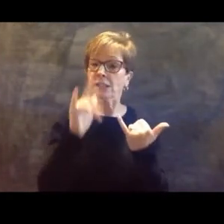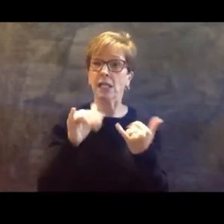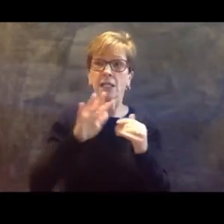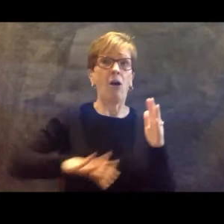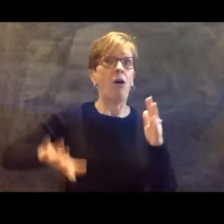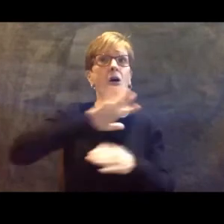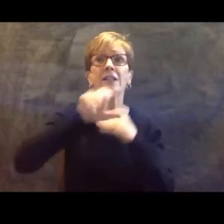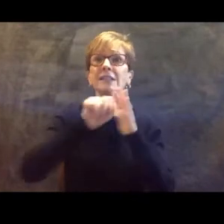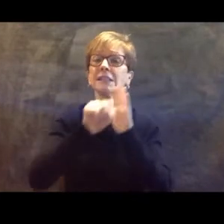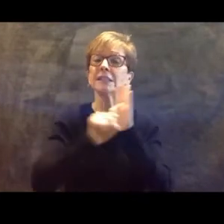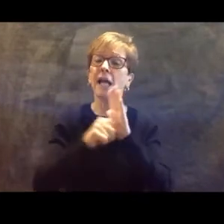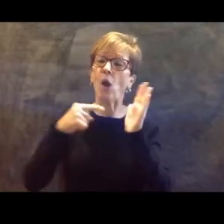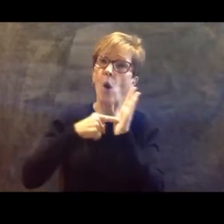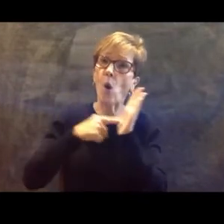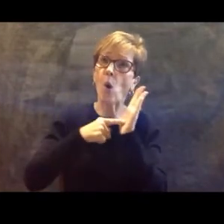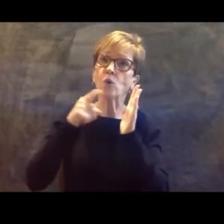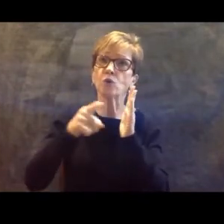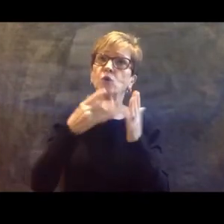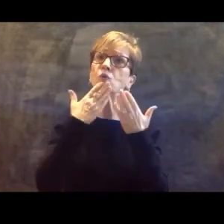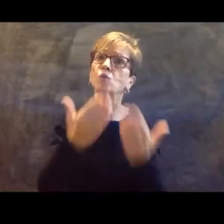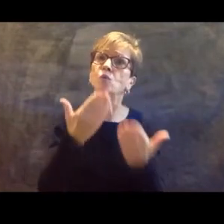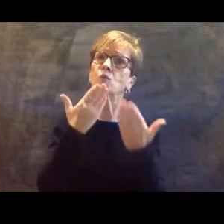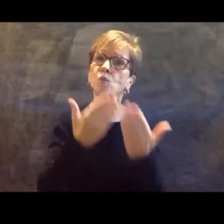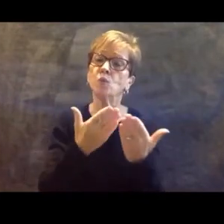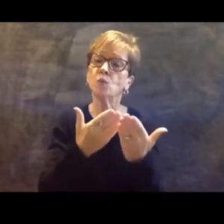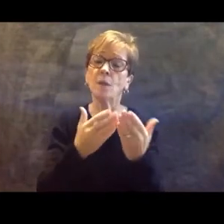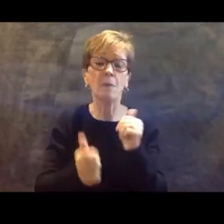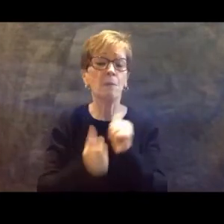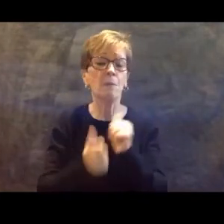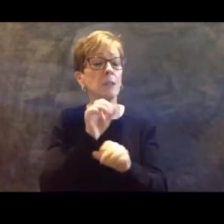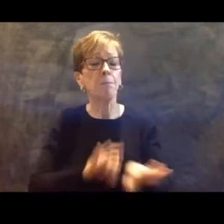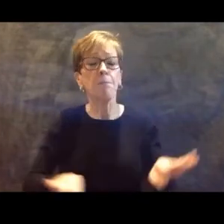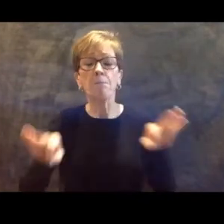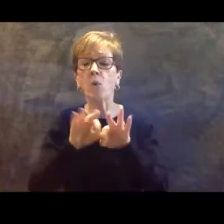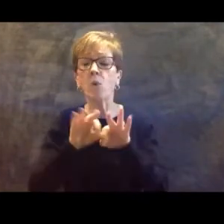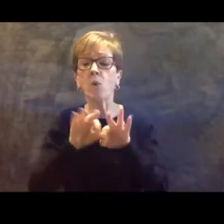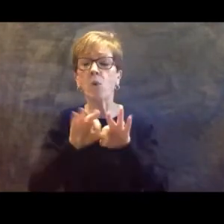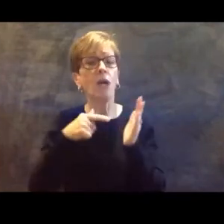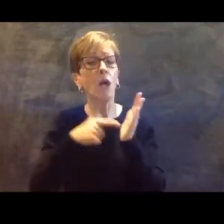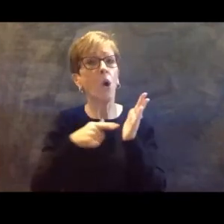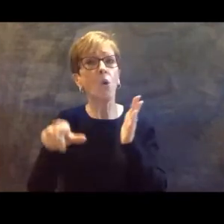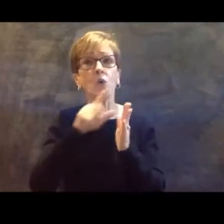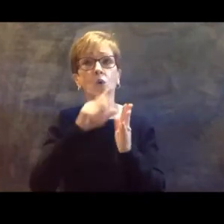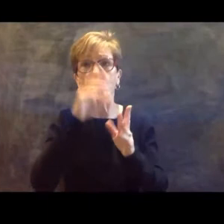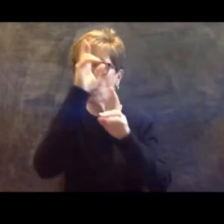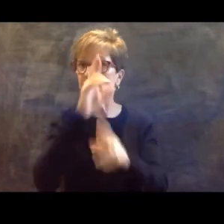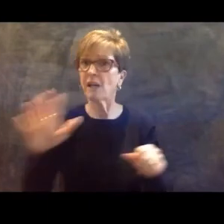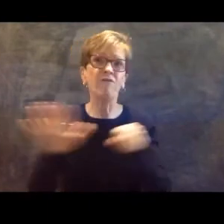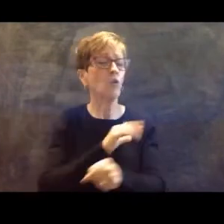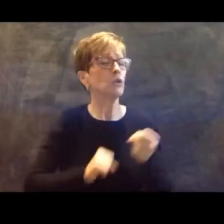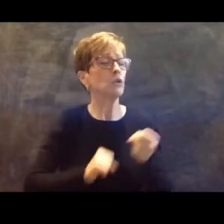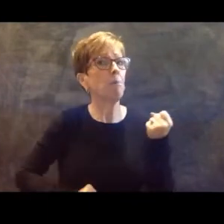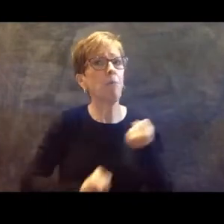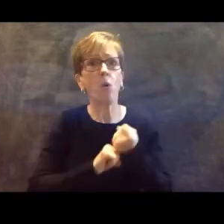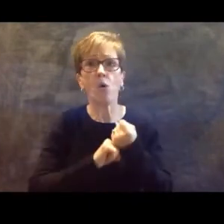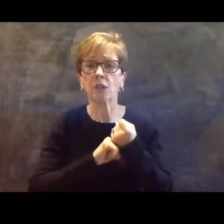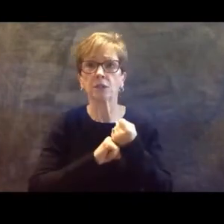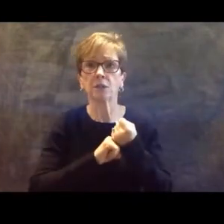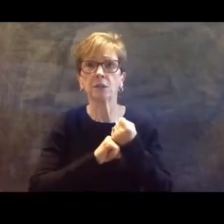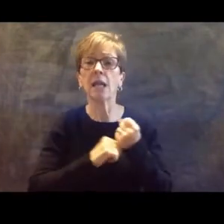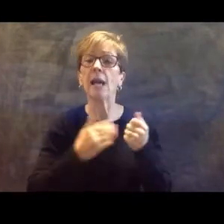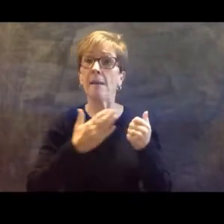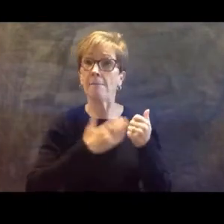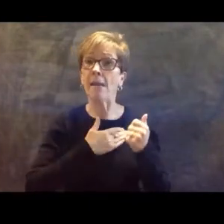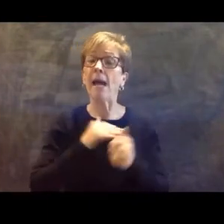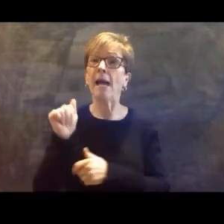also, importantly, we owe you our respect and our full support. My administration has been working hard to represent you